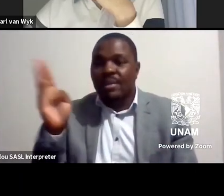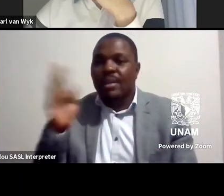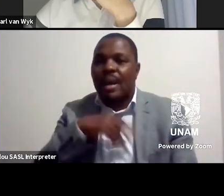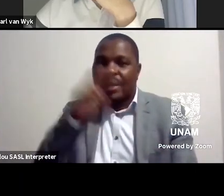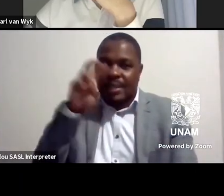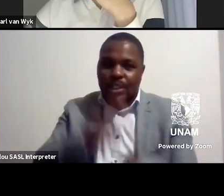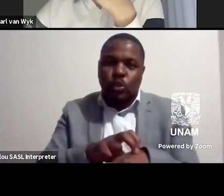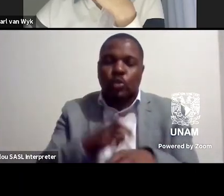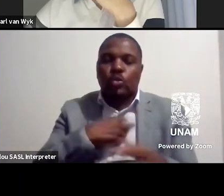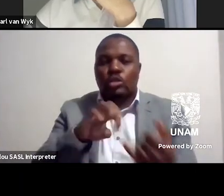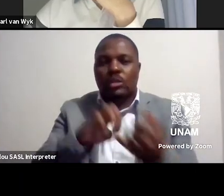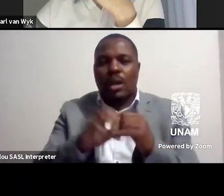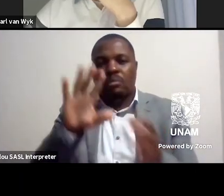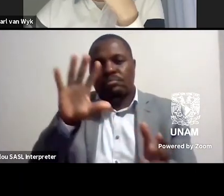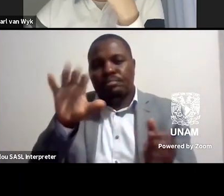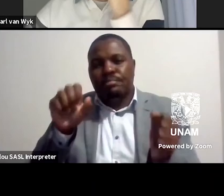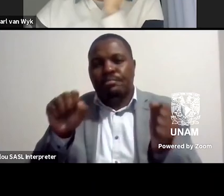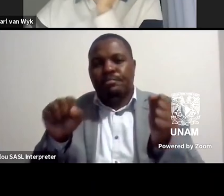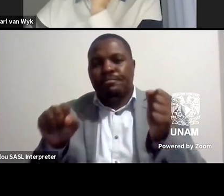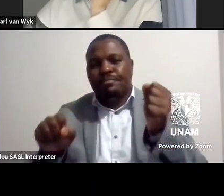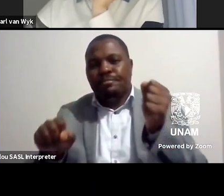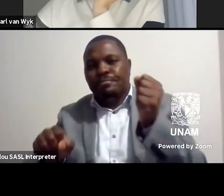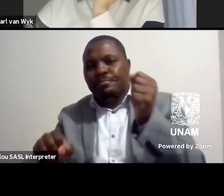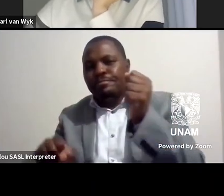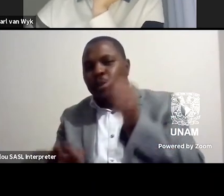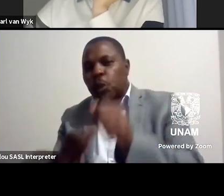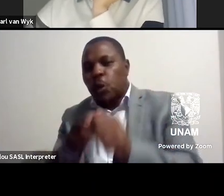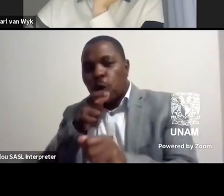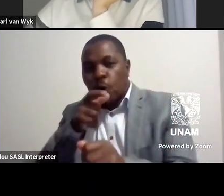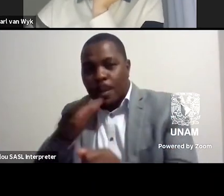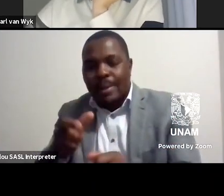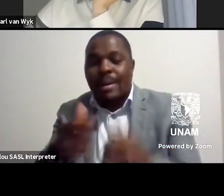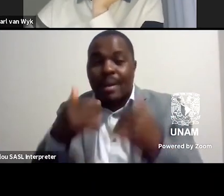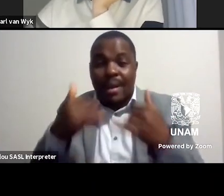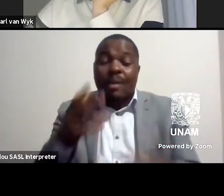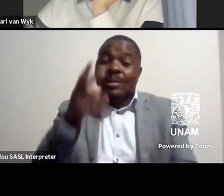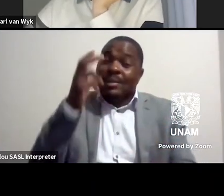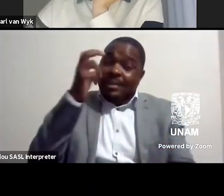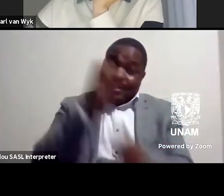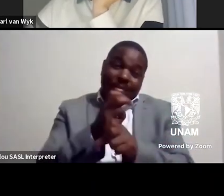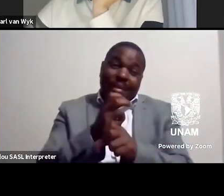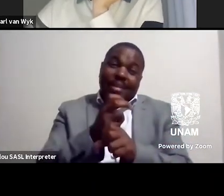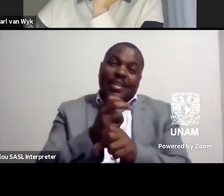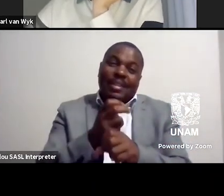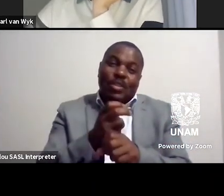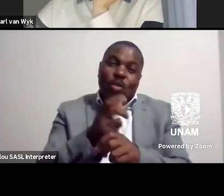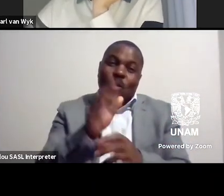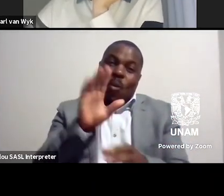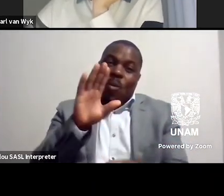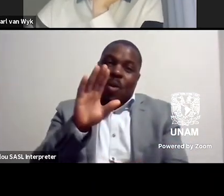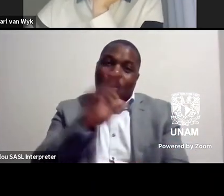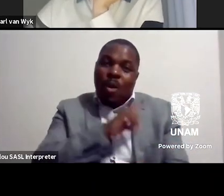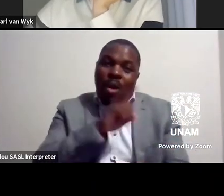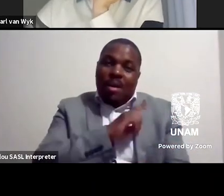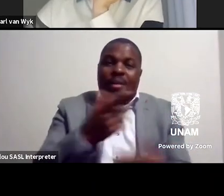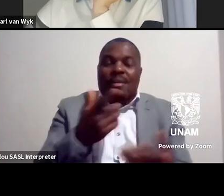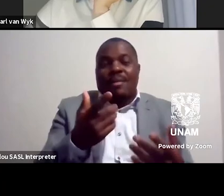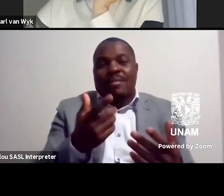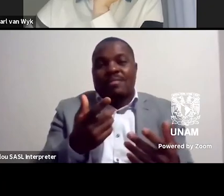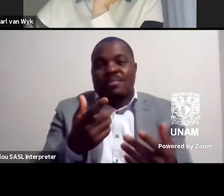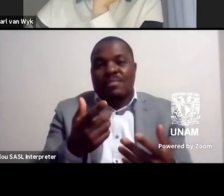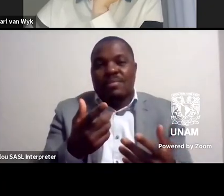remarks uh it's it's difficult to do this because i think there's as much that we haven't said um